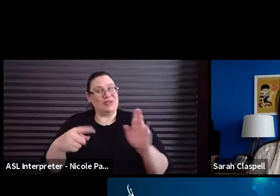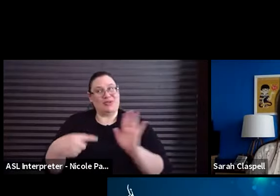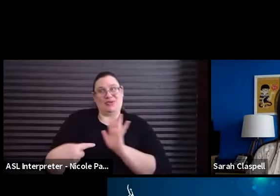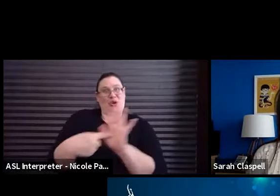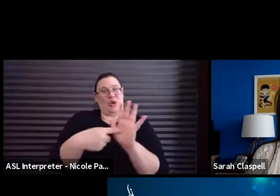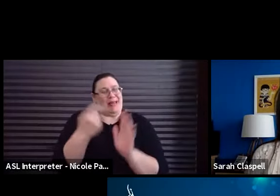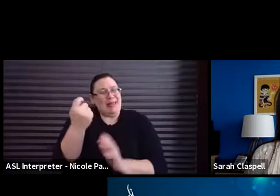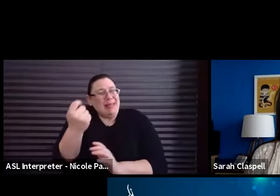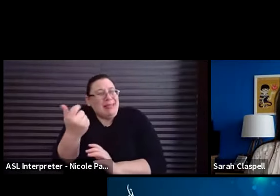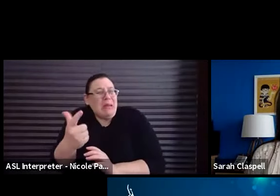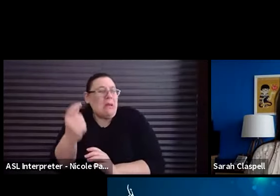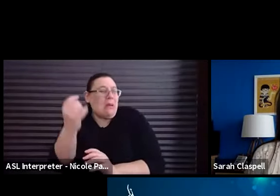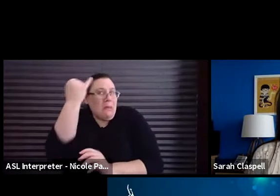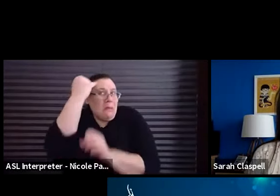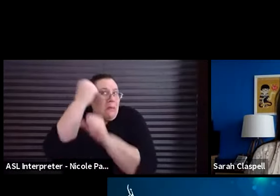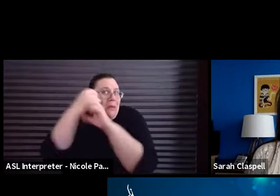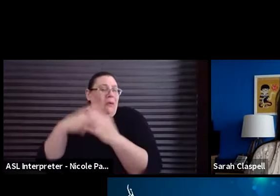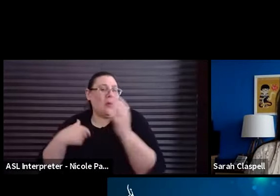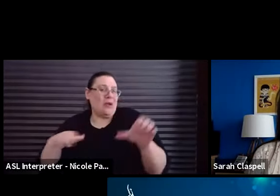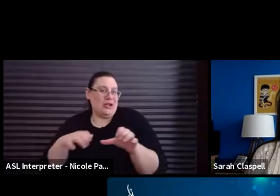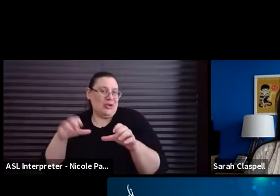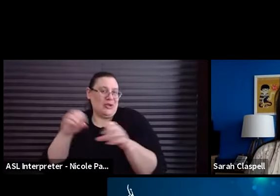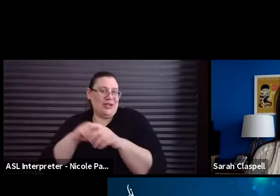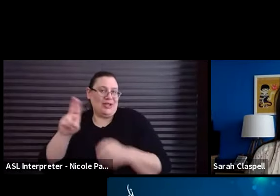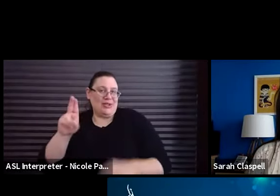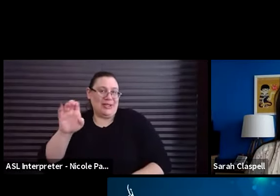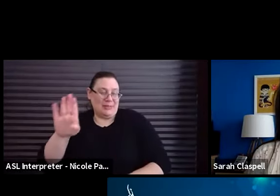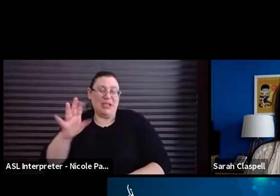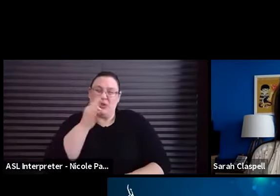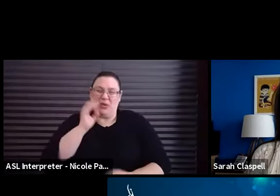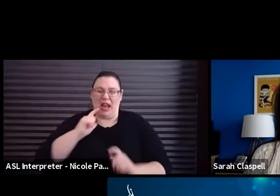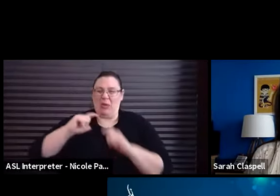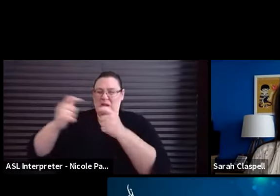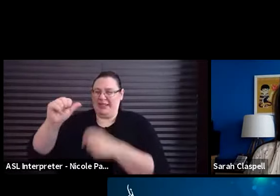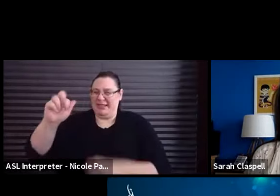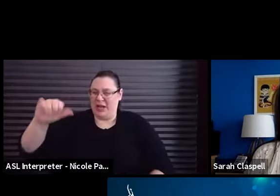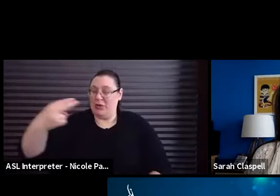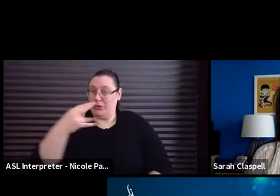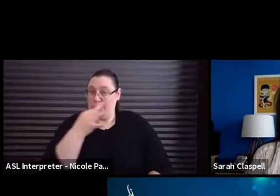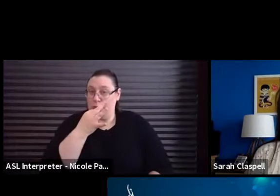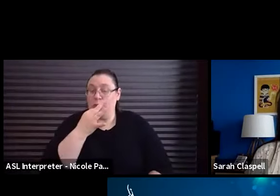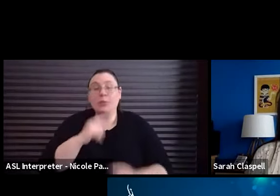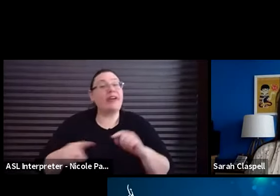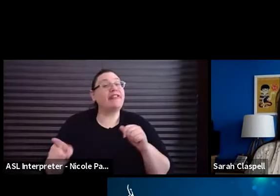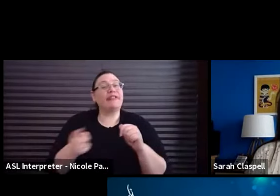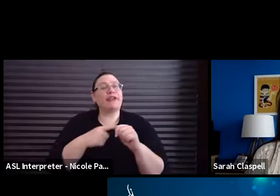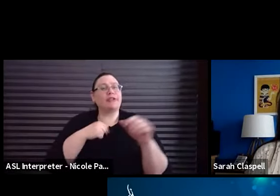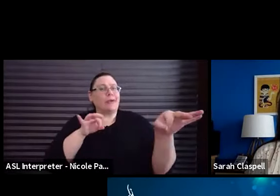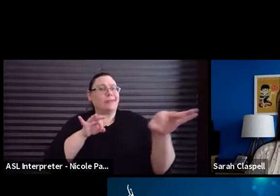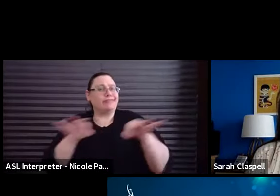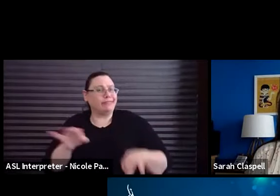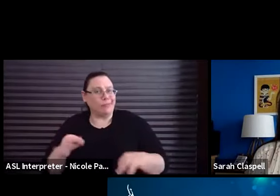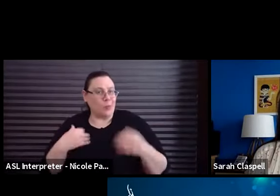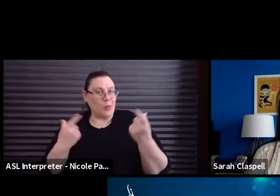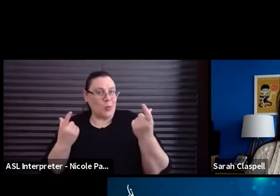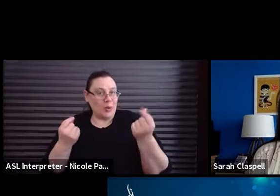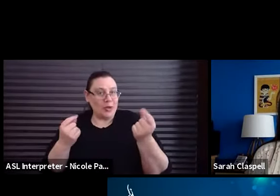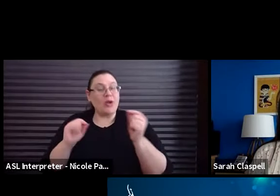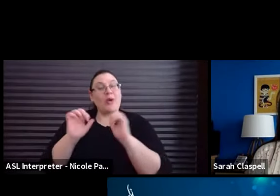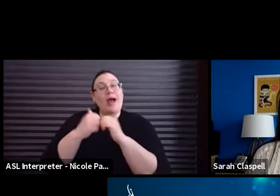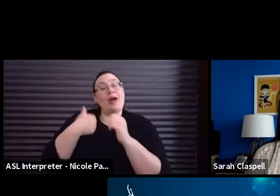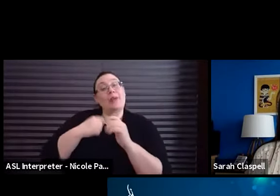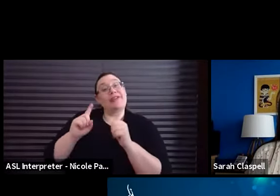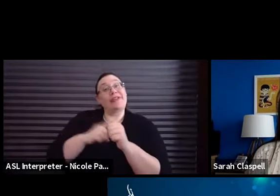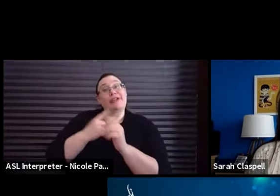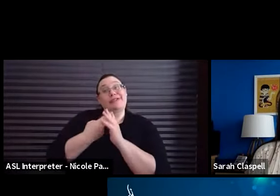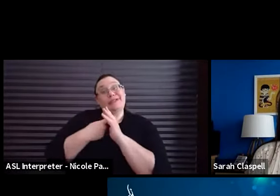at UCB. And I'm going to hand it over to Sarah in just a moment, but I'll talk about a little bit about what we do and how we started and how we